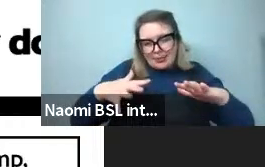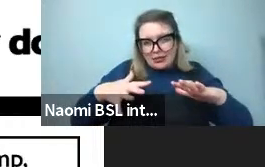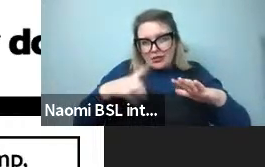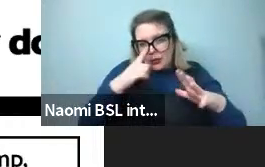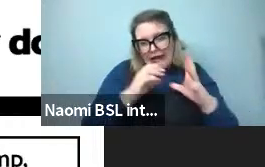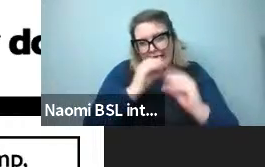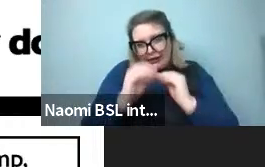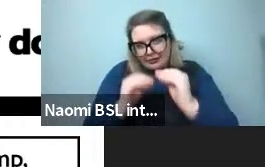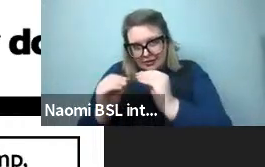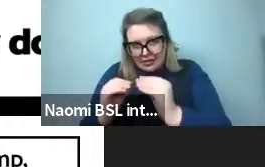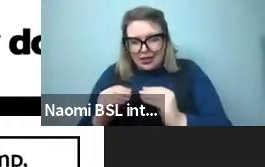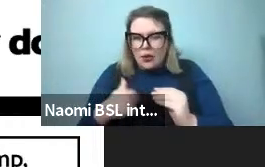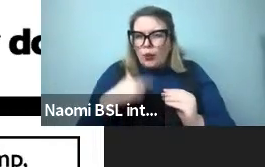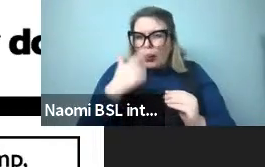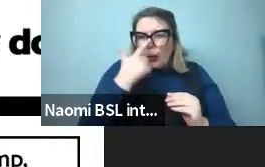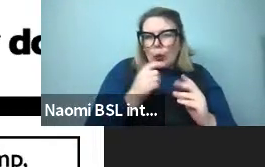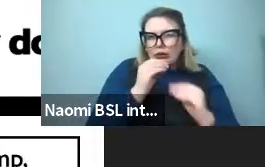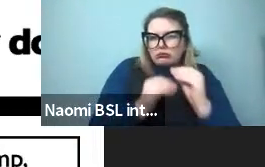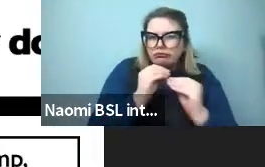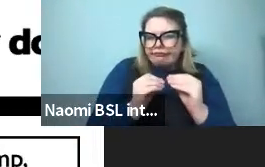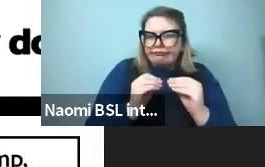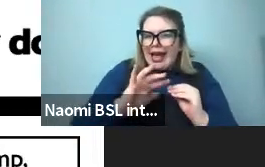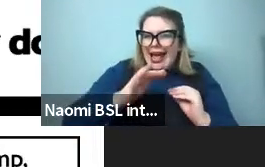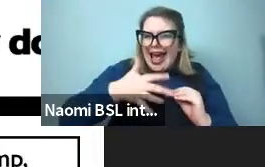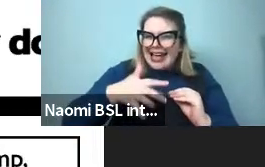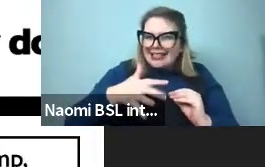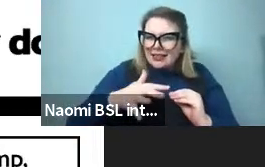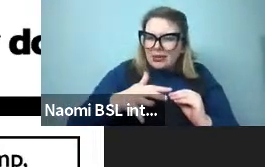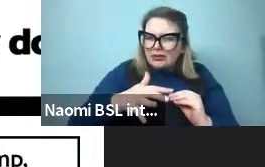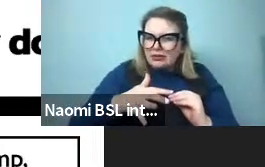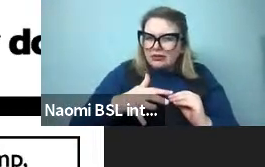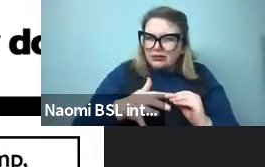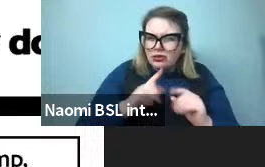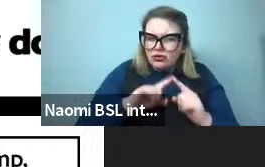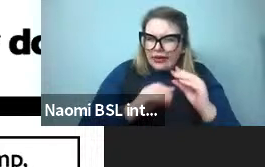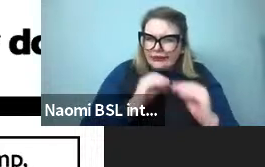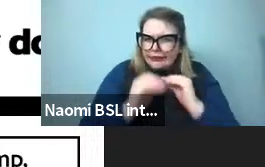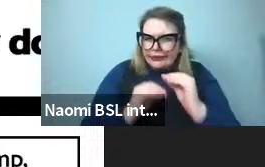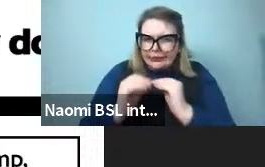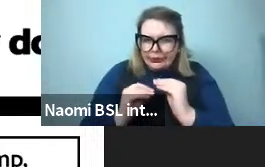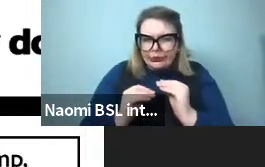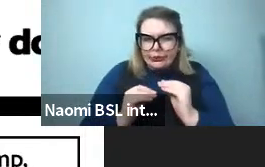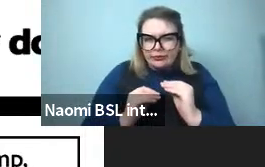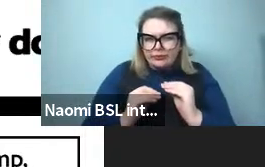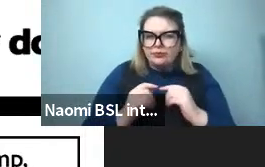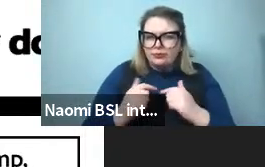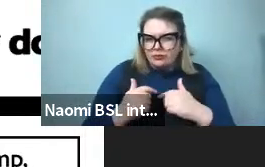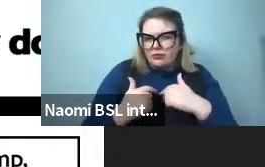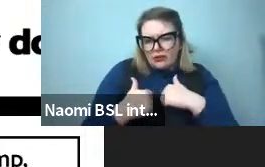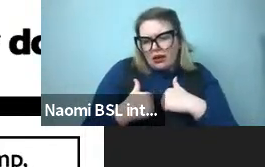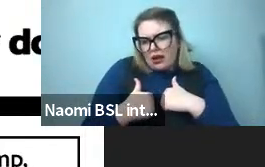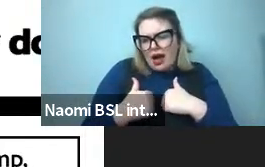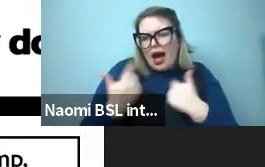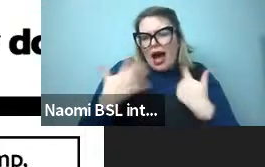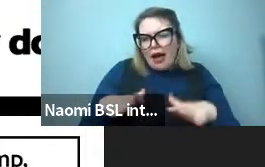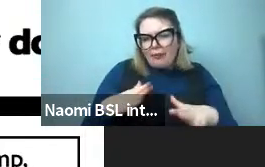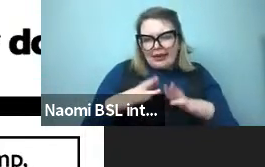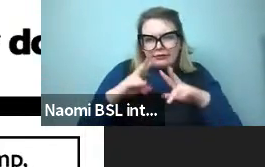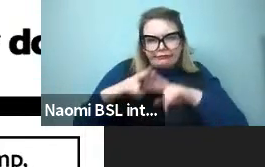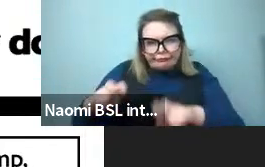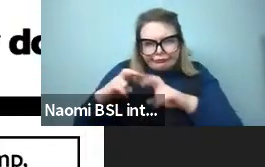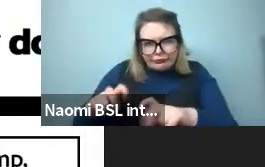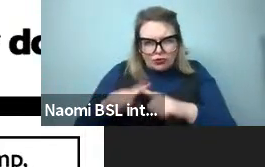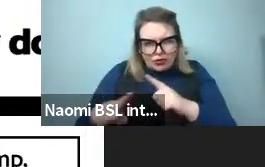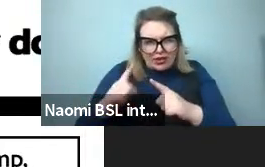you know, there's a couple of different estimates we've used for these to try to compute this. And actually I've been working with people to try to measure this thing